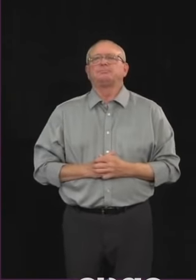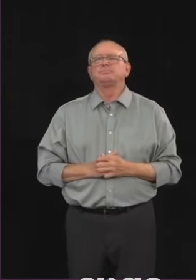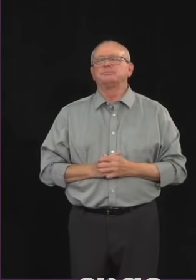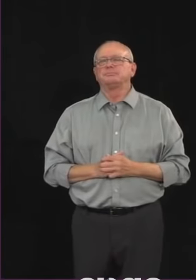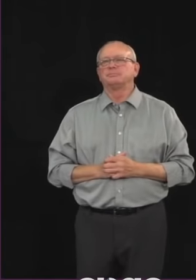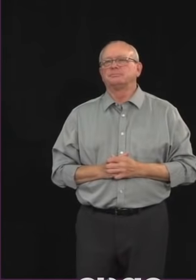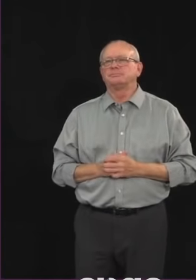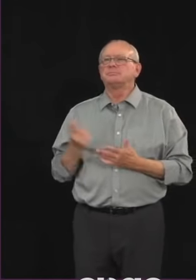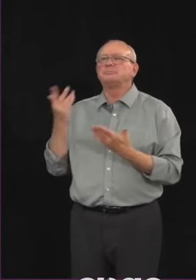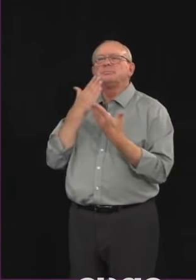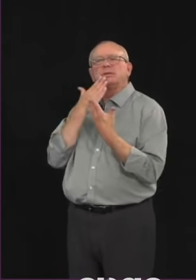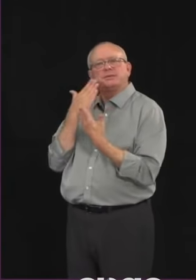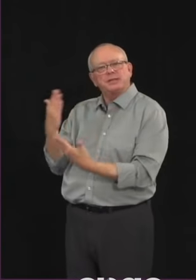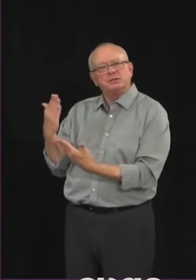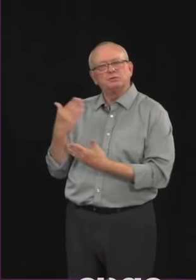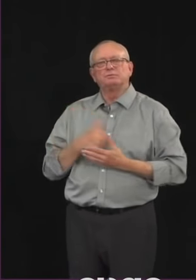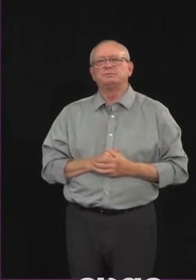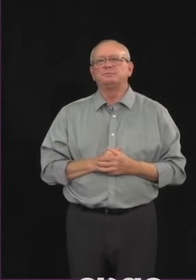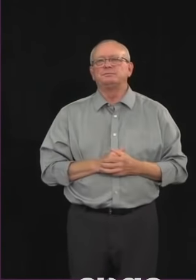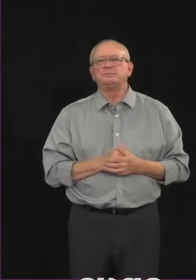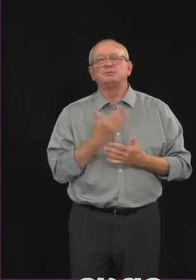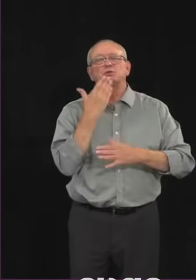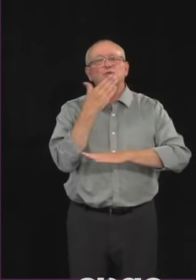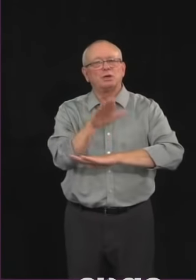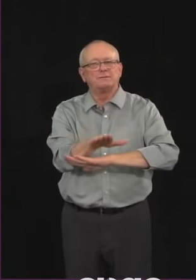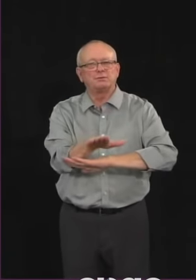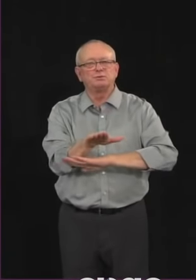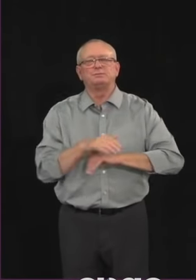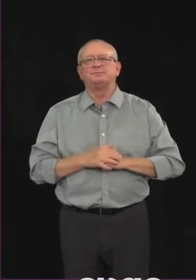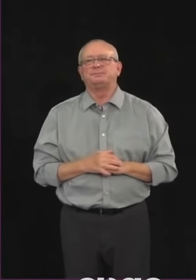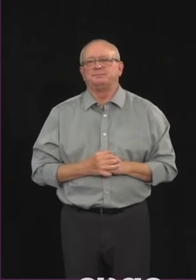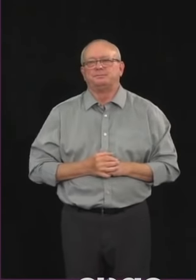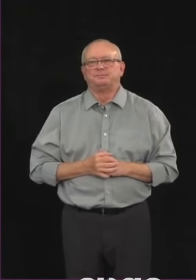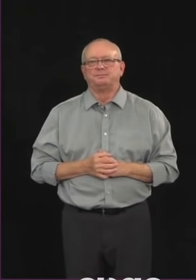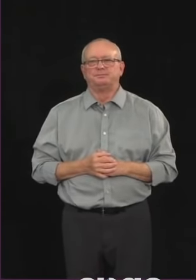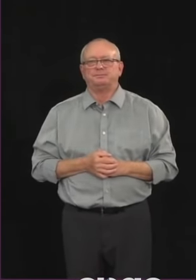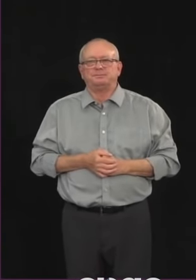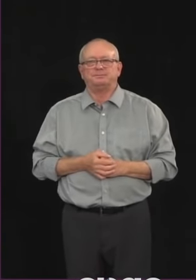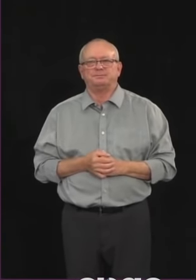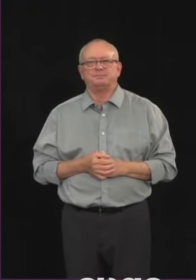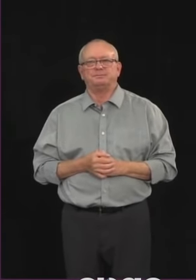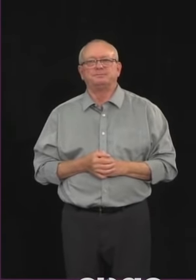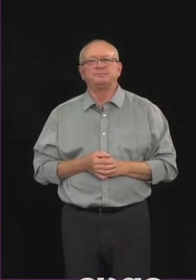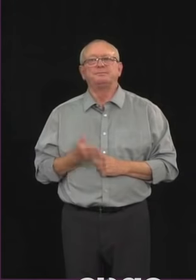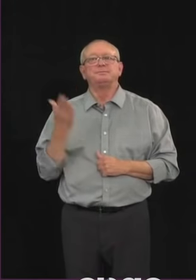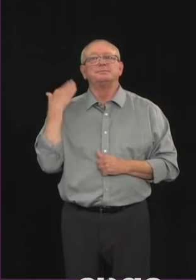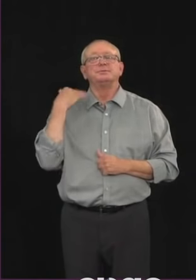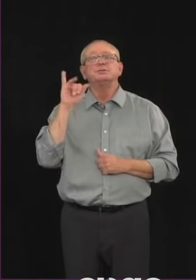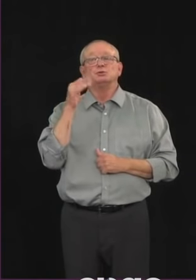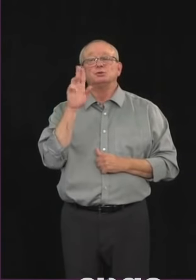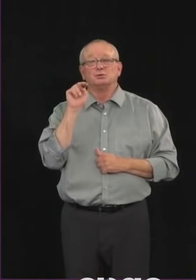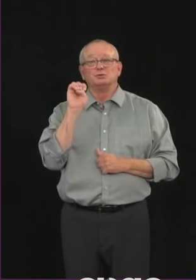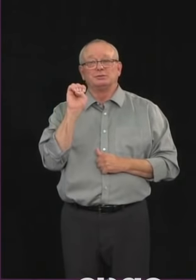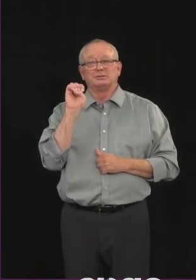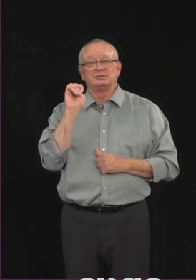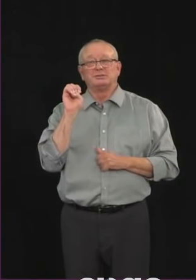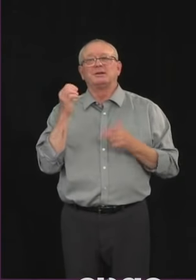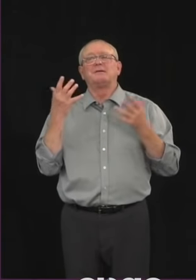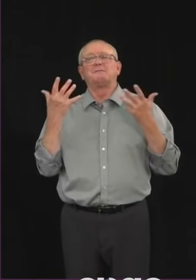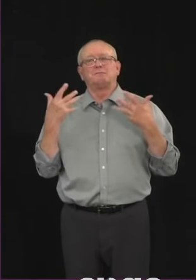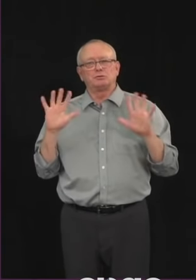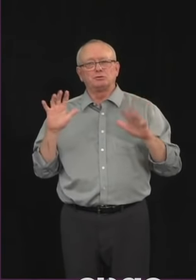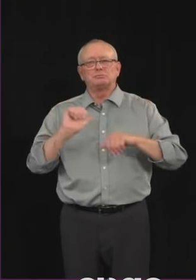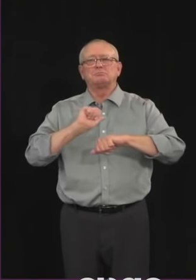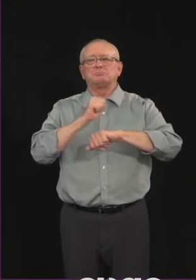Thank you Premier and thank you and afternoon and thank you for joining us. In June we launched a program to distribute 20 million non-medical